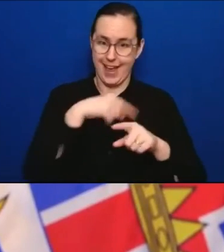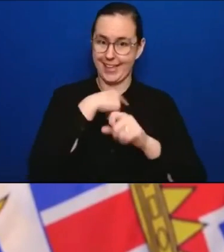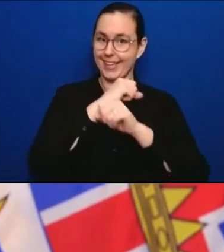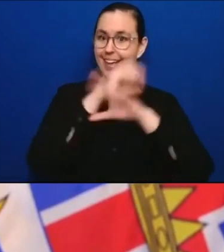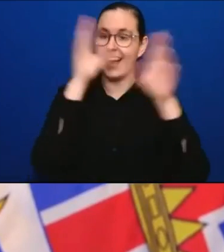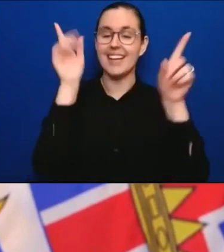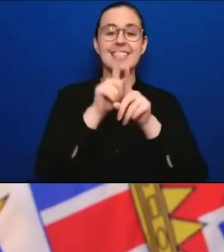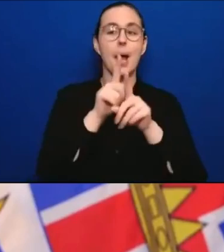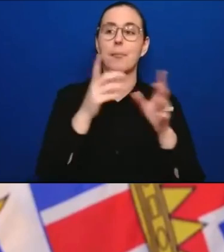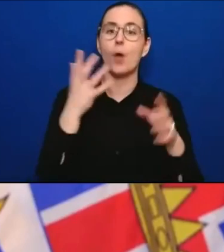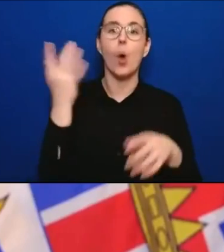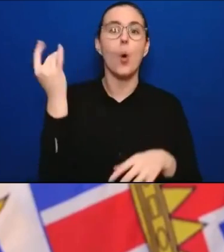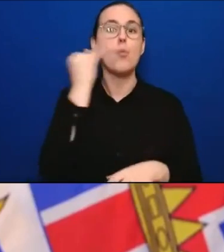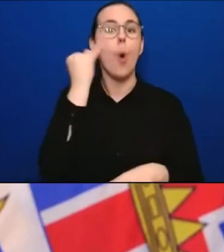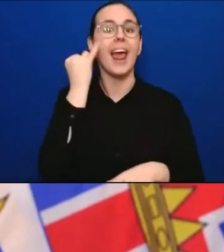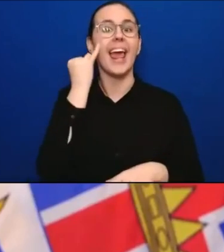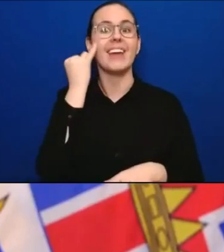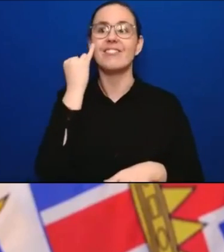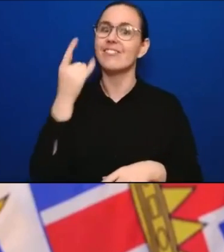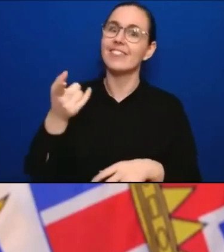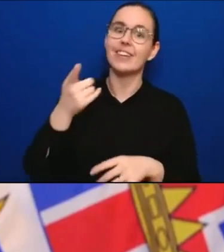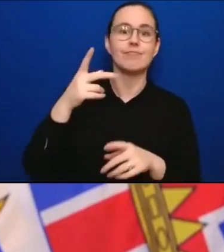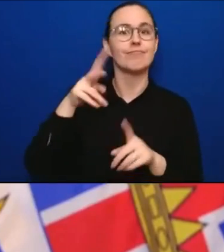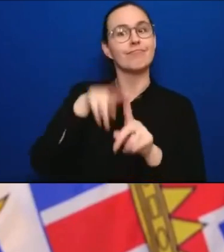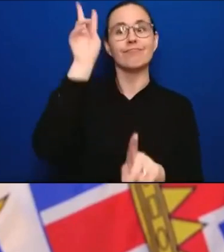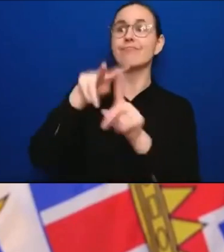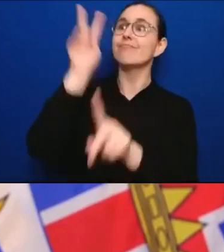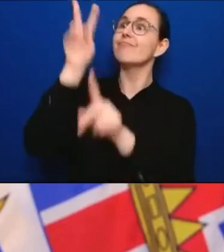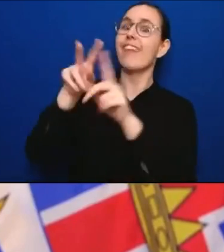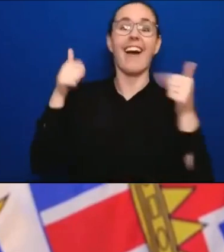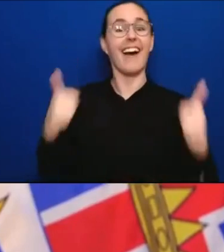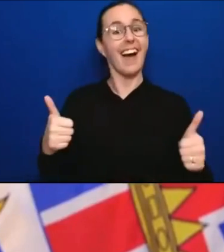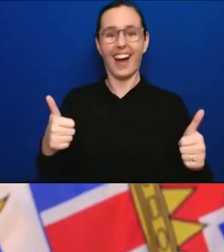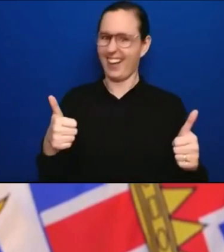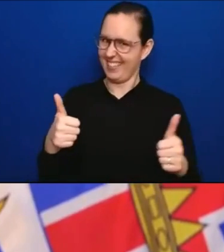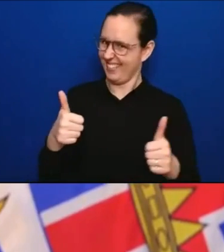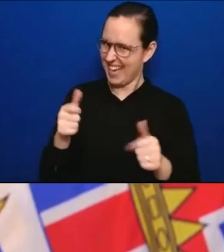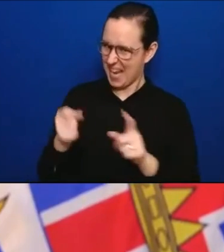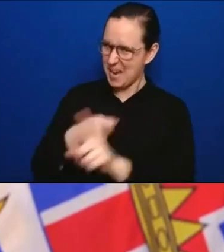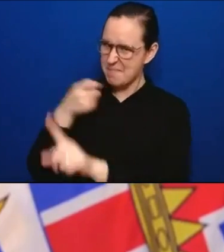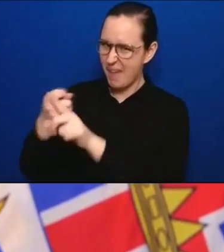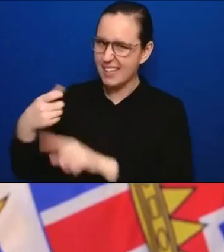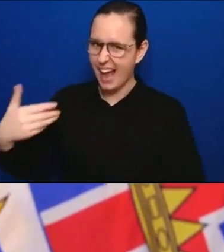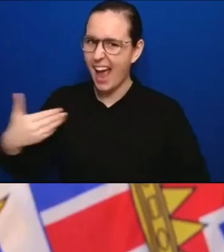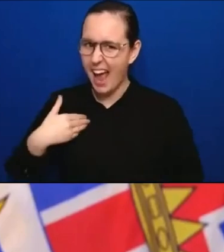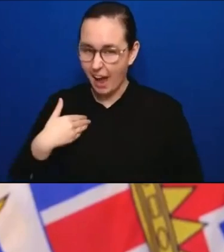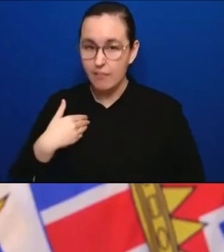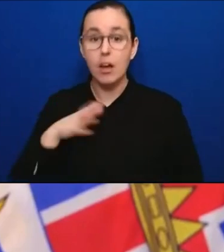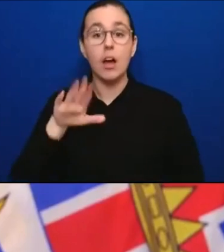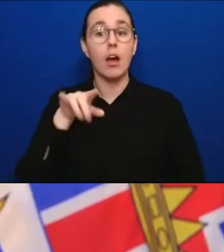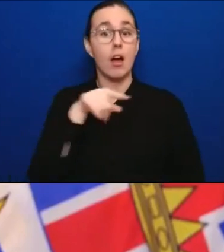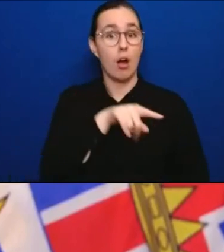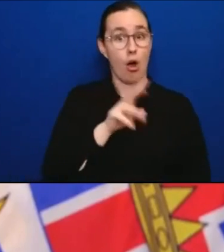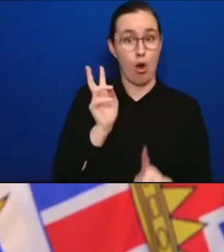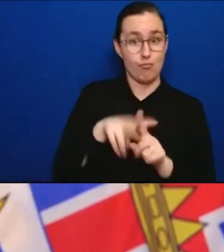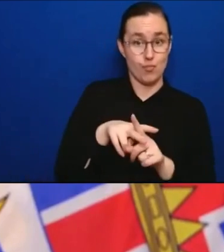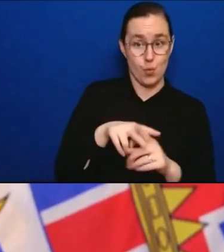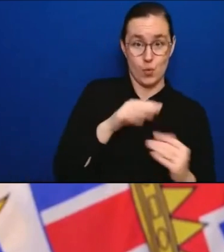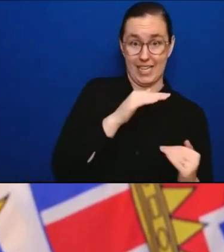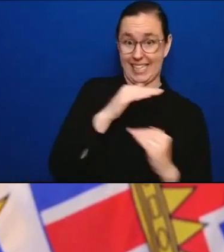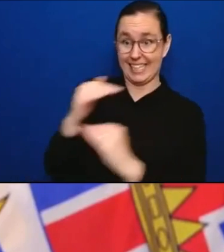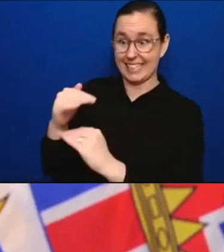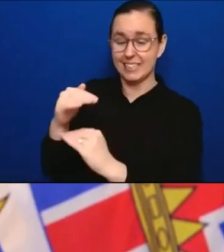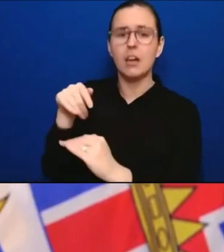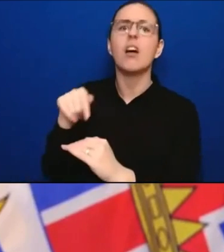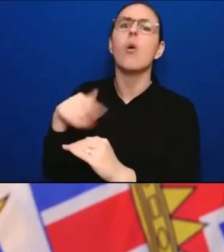health and well-being and mental health from some of the restrictions that are in place. So it is finding that balance between those two. Next question